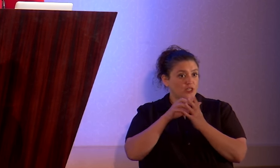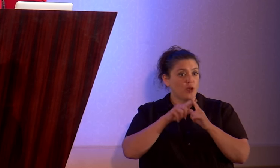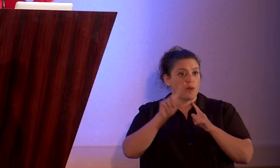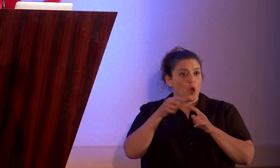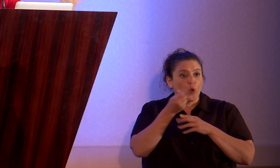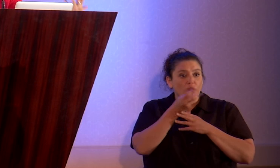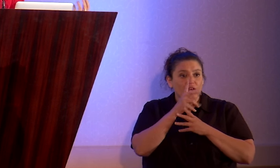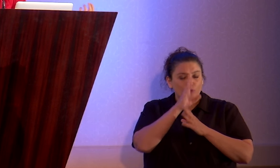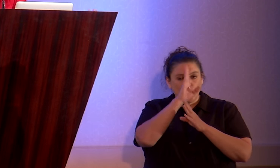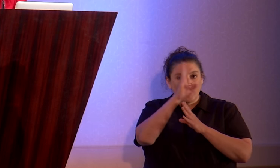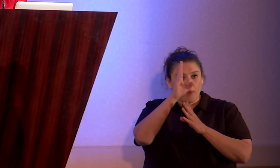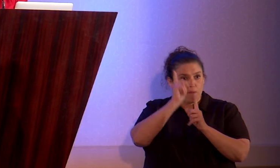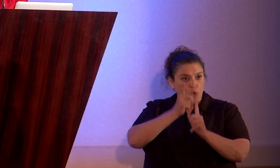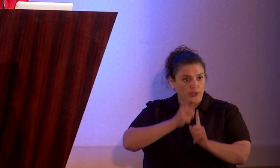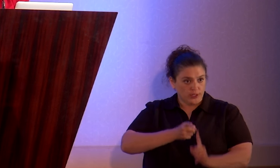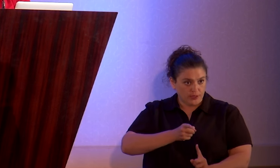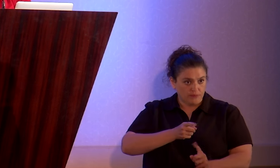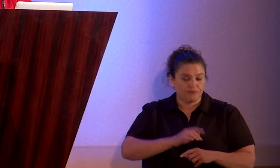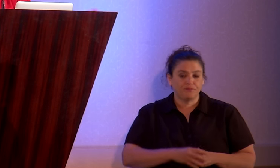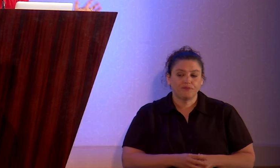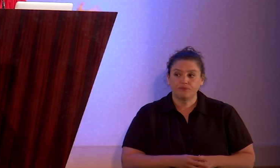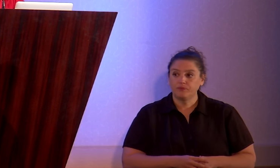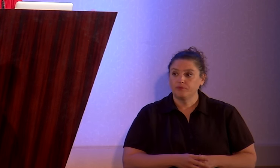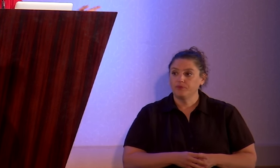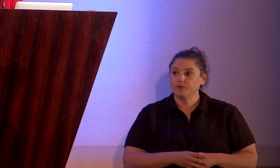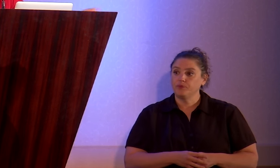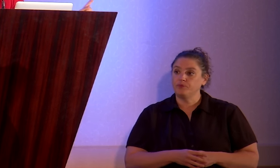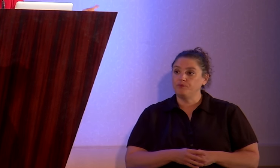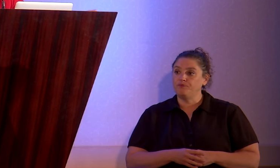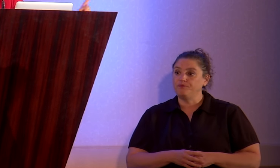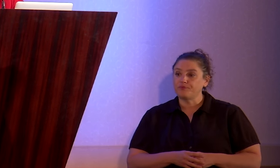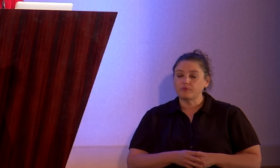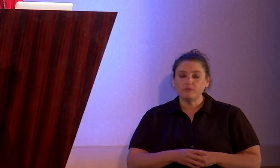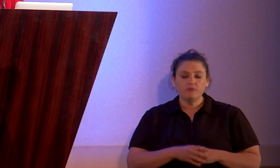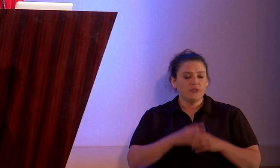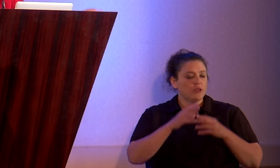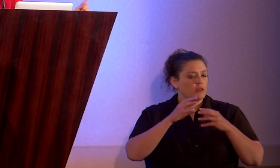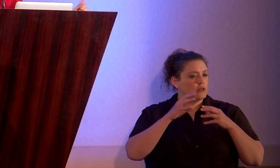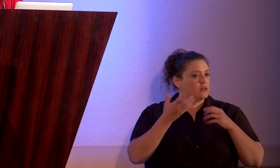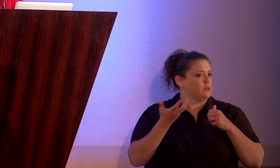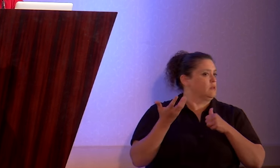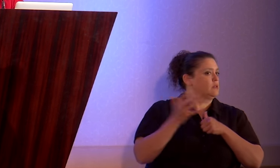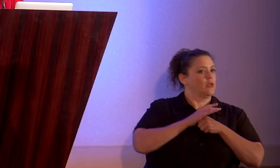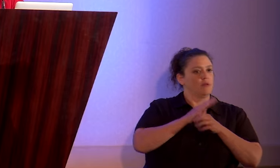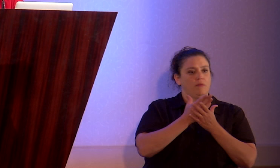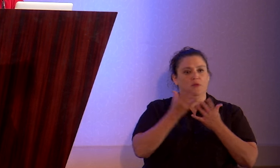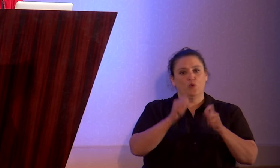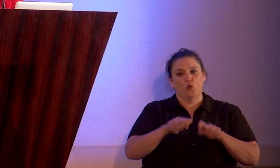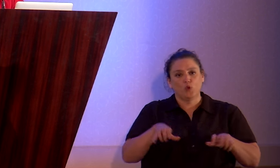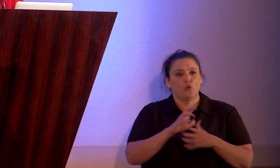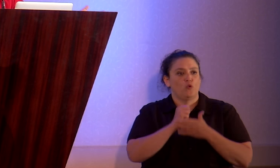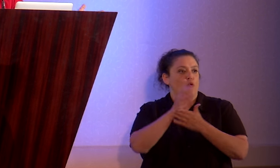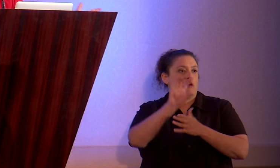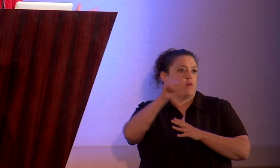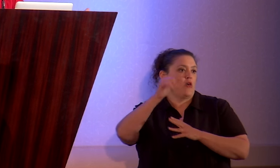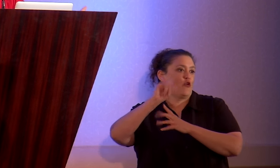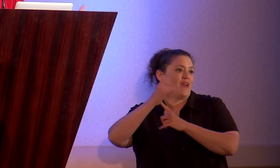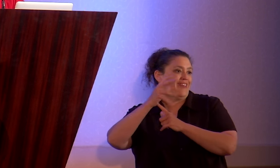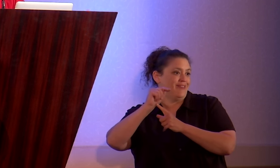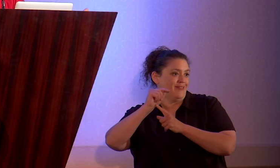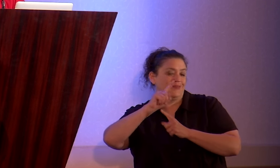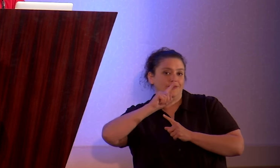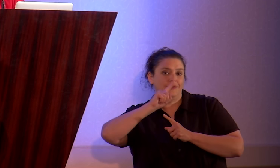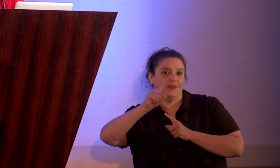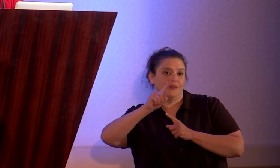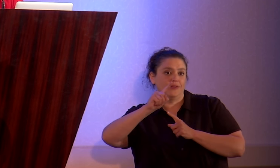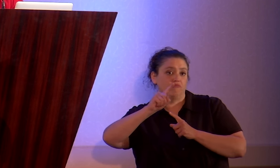a few of the main high points. The number one thing we can do to help other atheists come out is simply